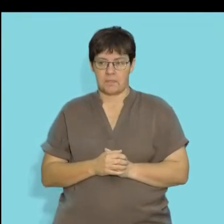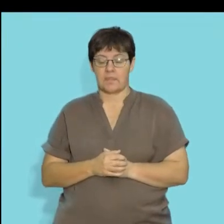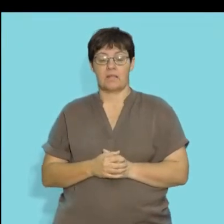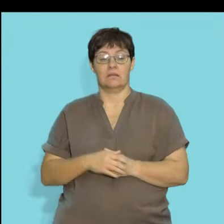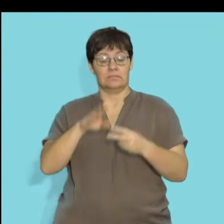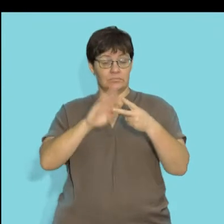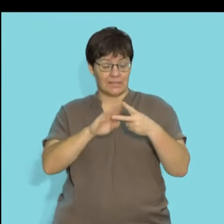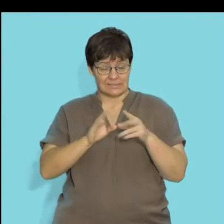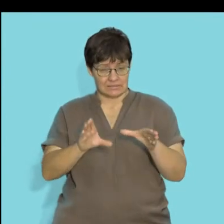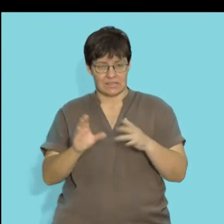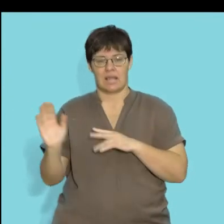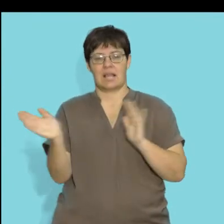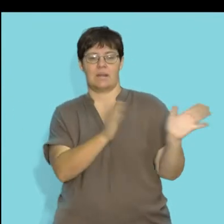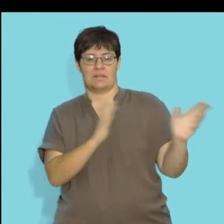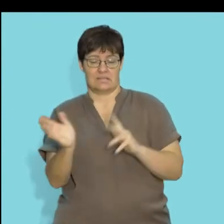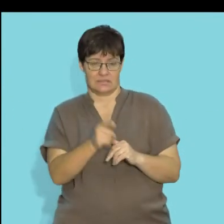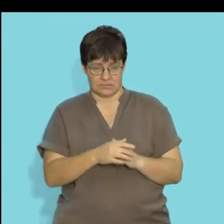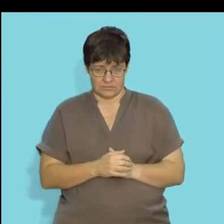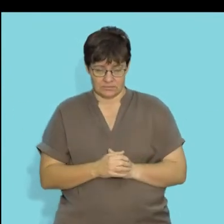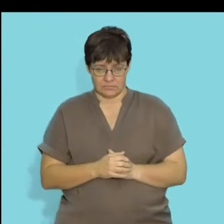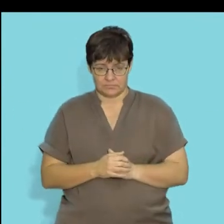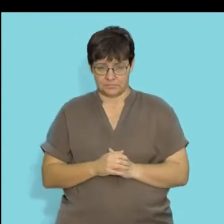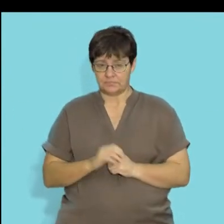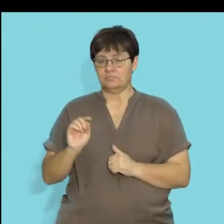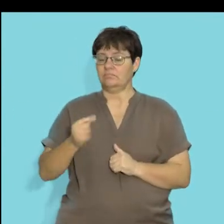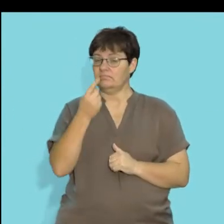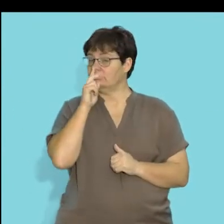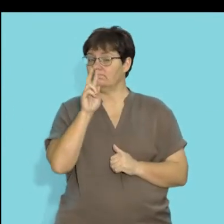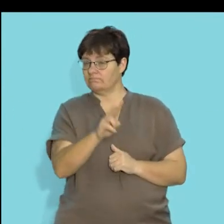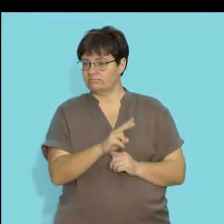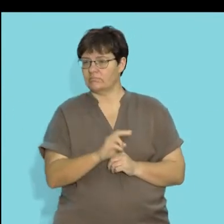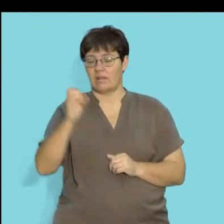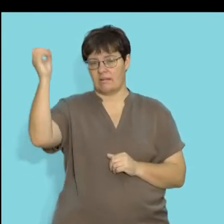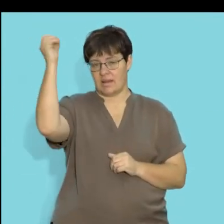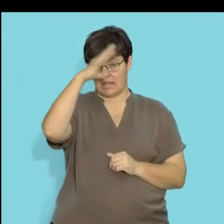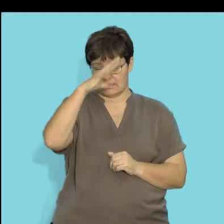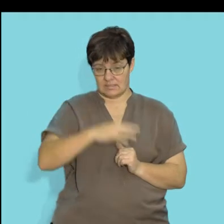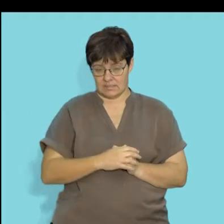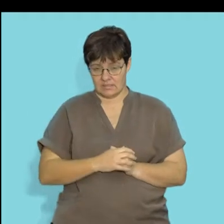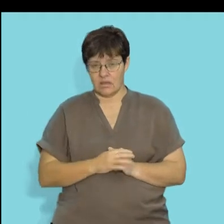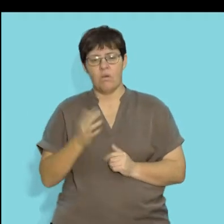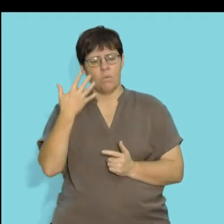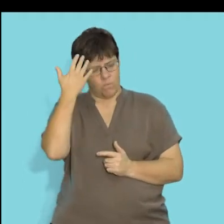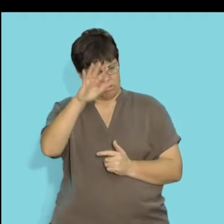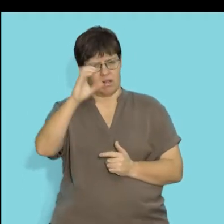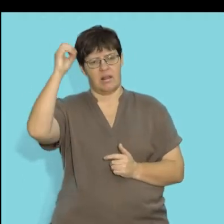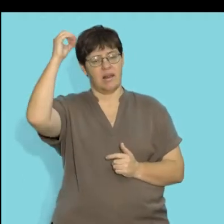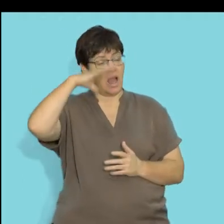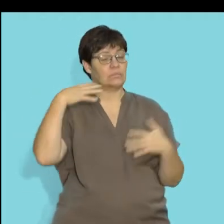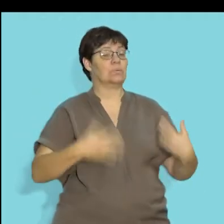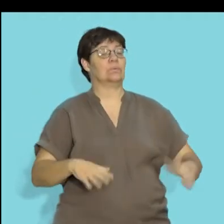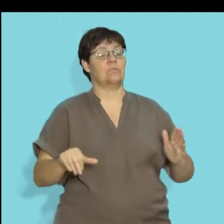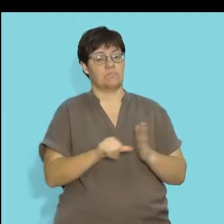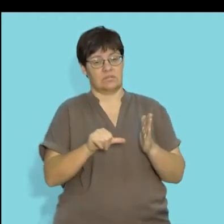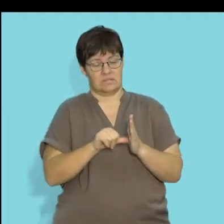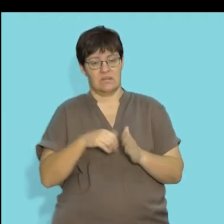So the next group of factors are the climatic factors. The first factor we're looking at is light, and we know that light is important for